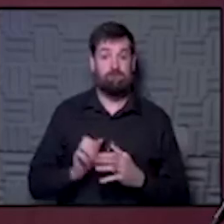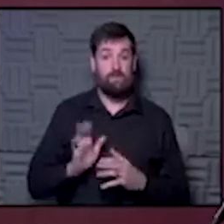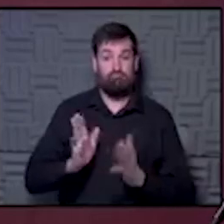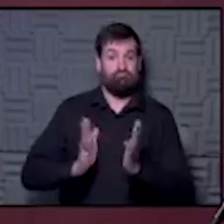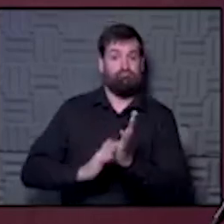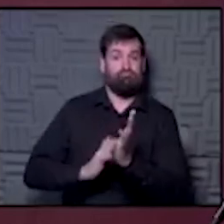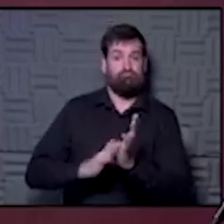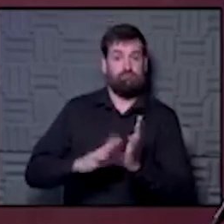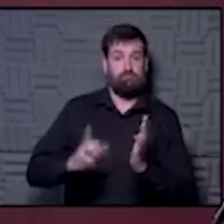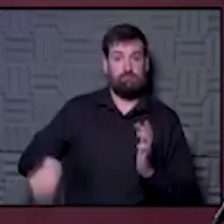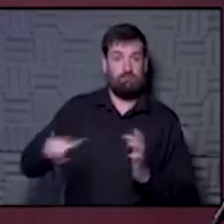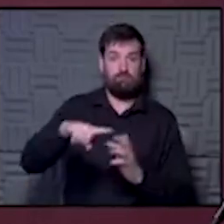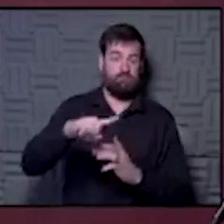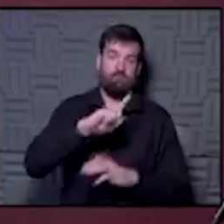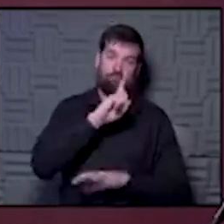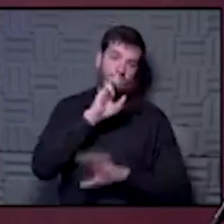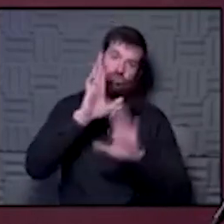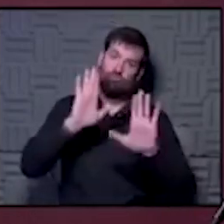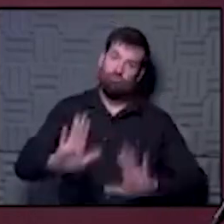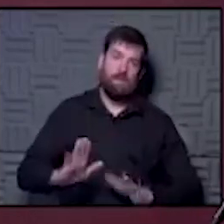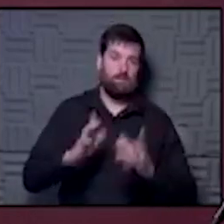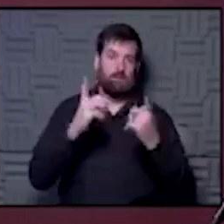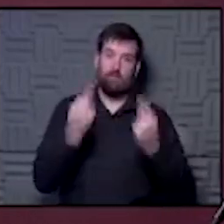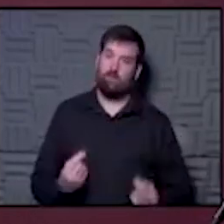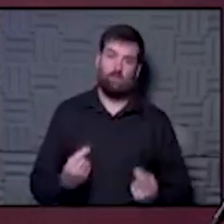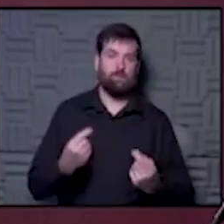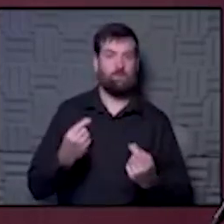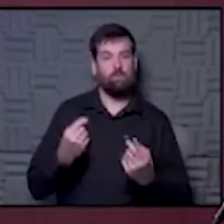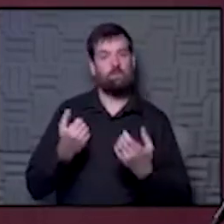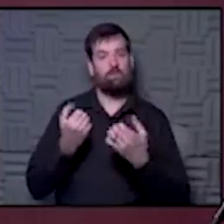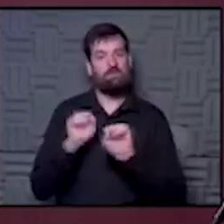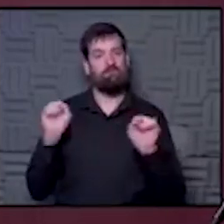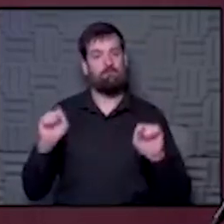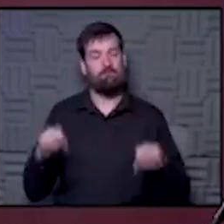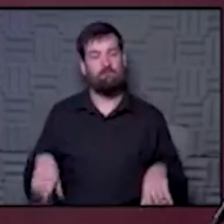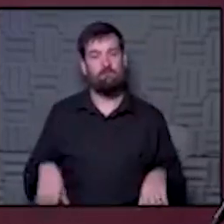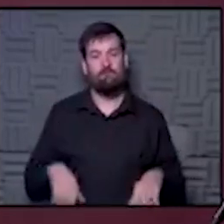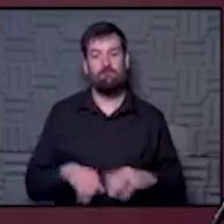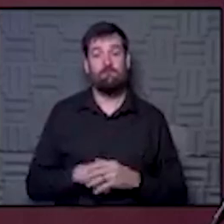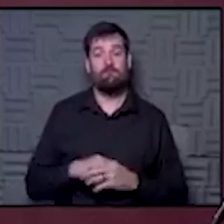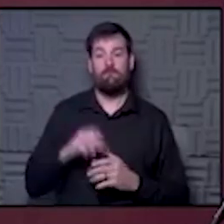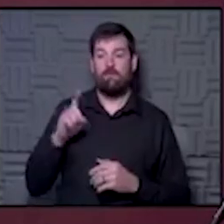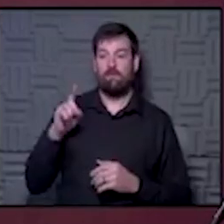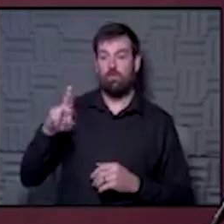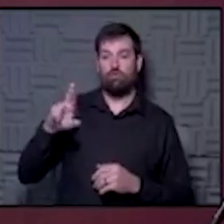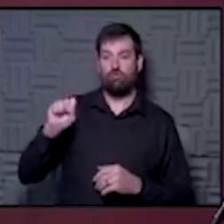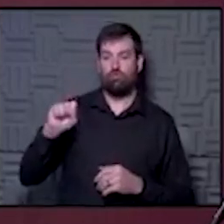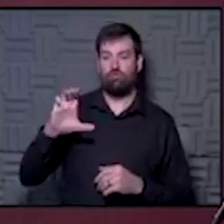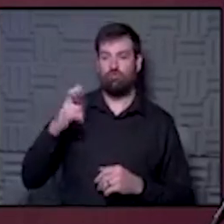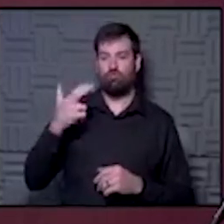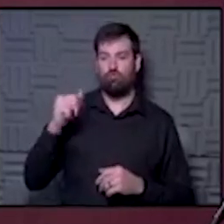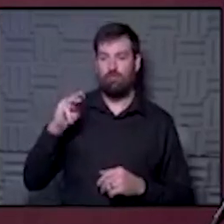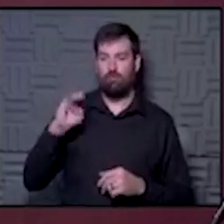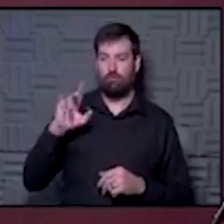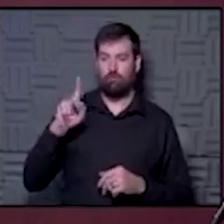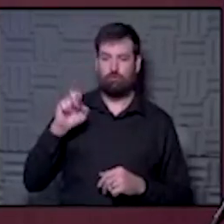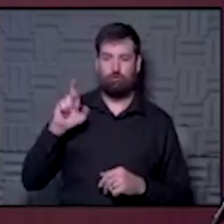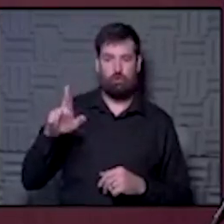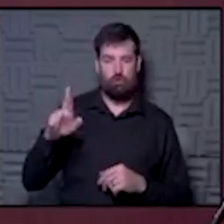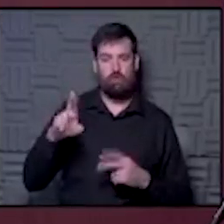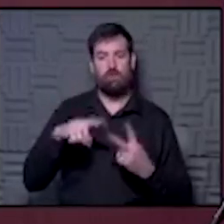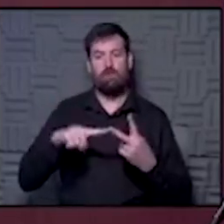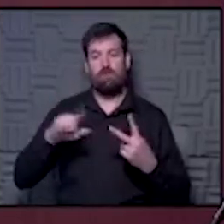credit, they've really employed some great things to do it safely. Dr. Scrimshaw from Lawrence Memorial, and I, and